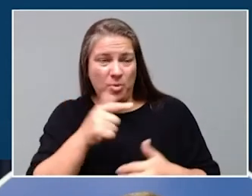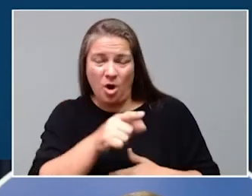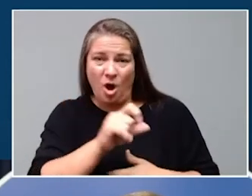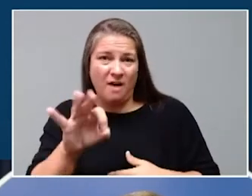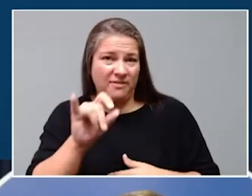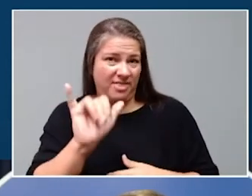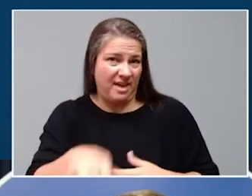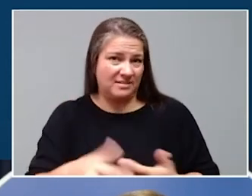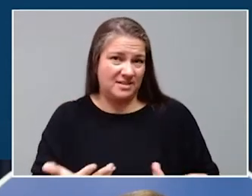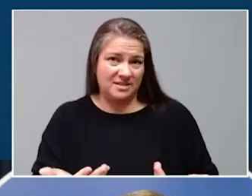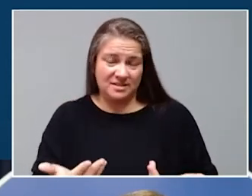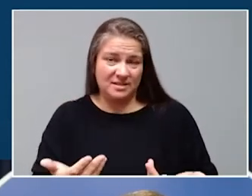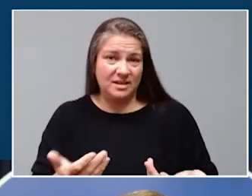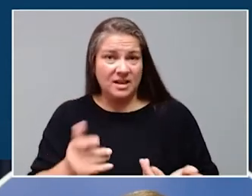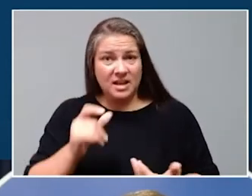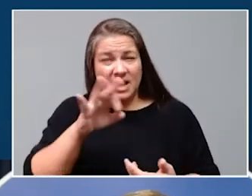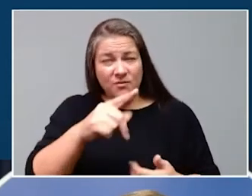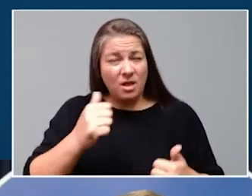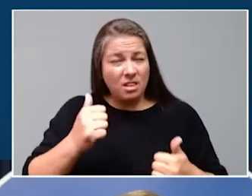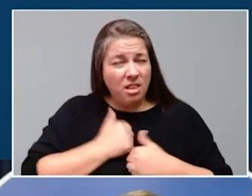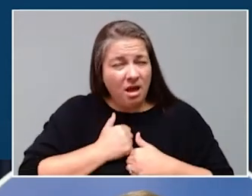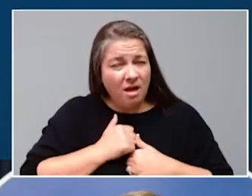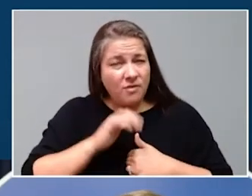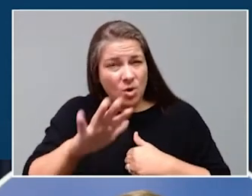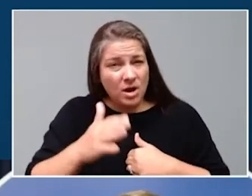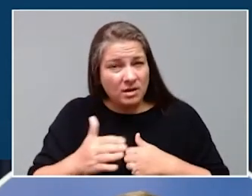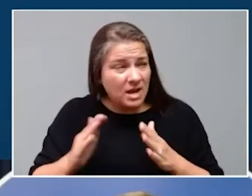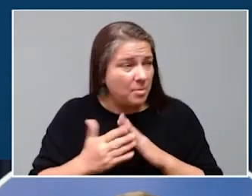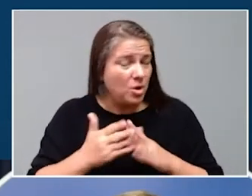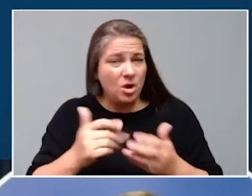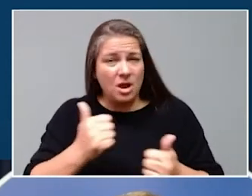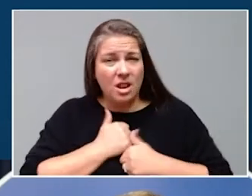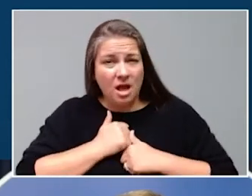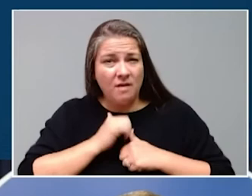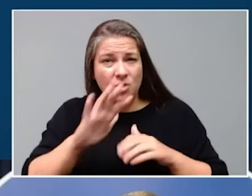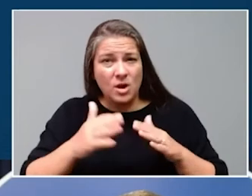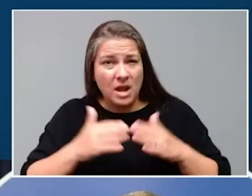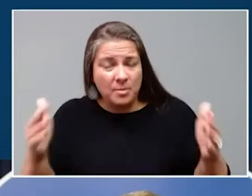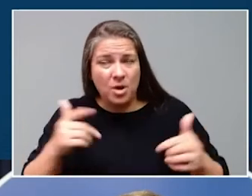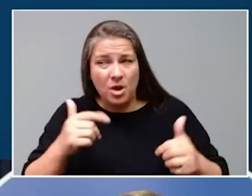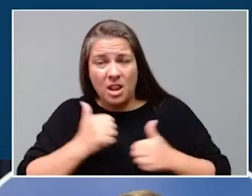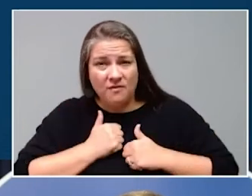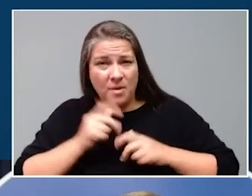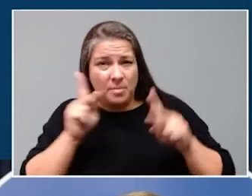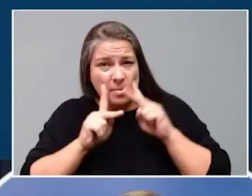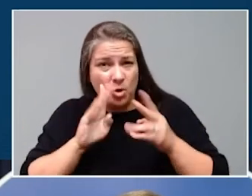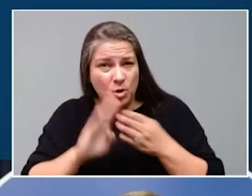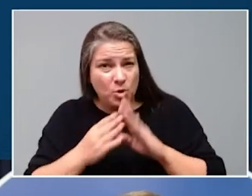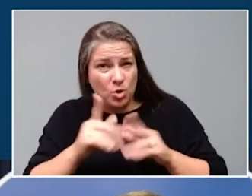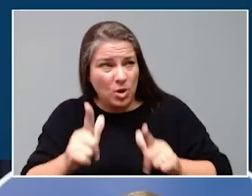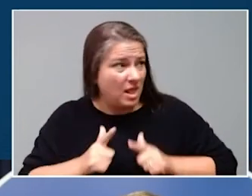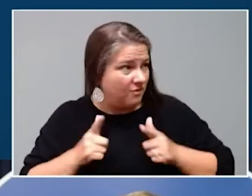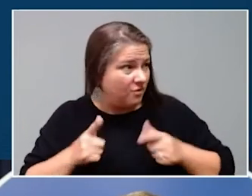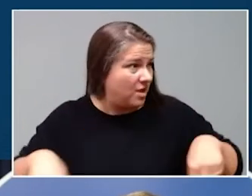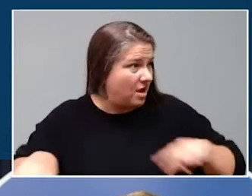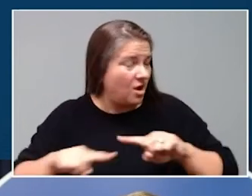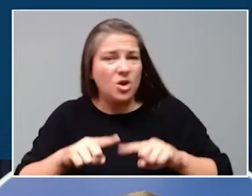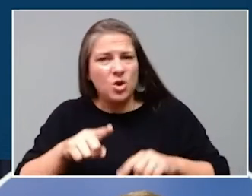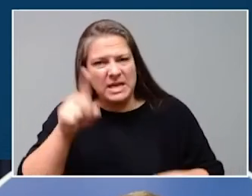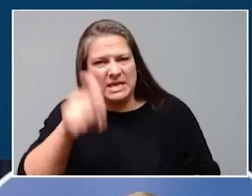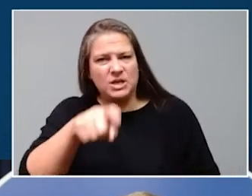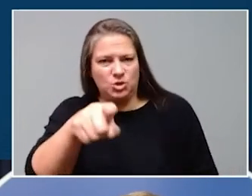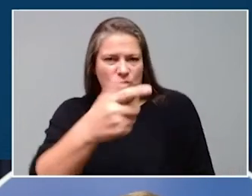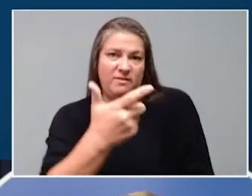love your region, if you love your neighborhood, if you love your neighbors, if you love the people in the community you live around, we need you to get vaccinated.